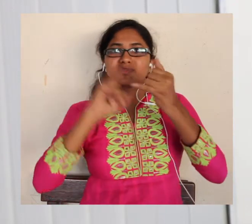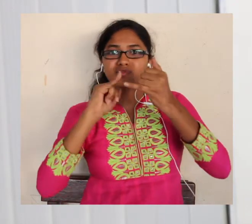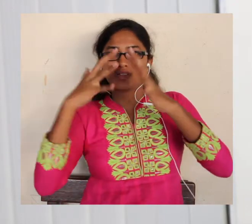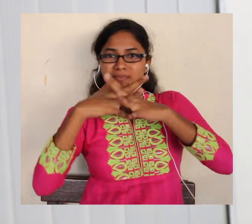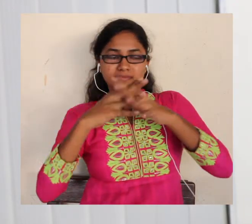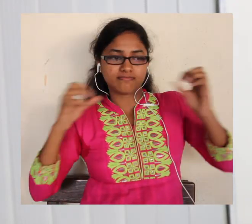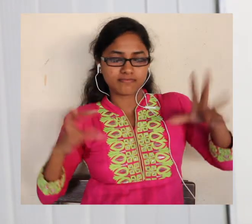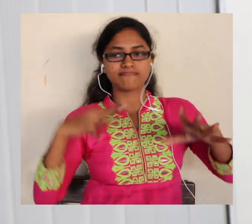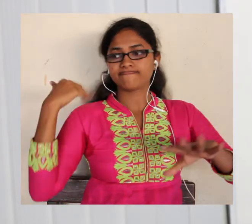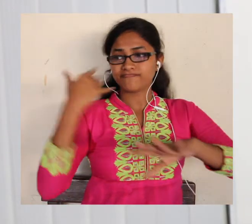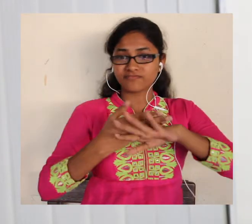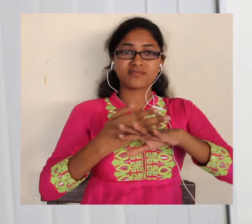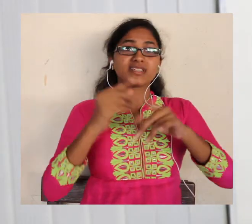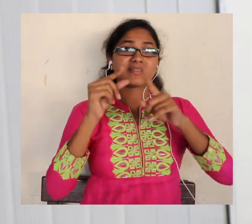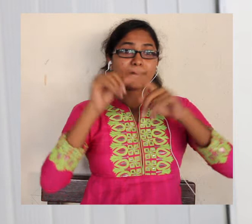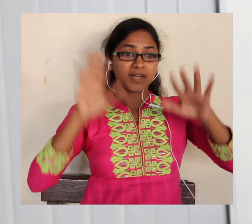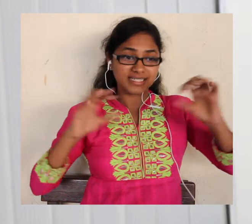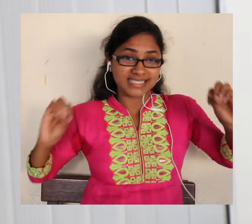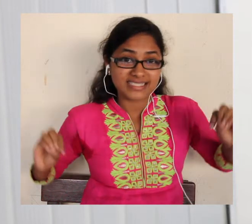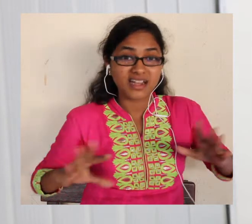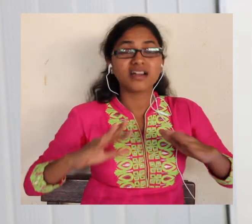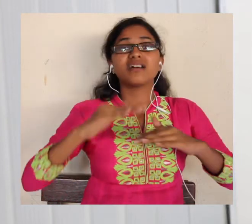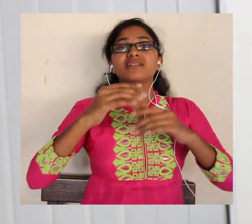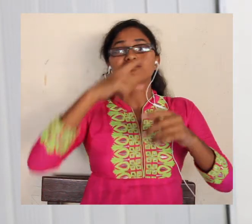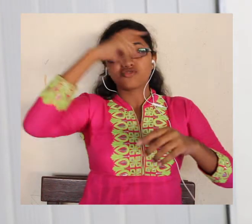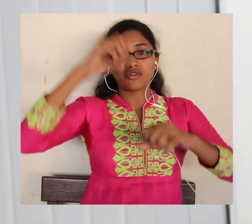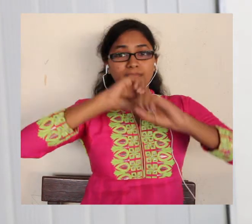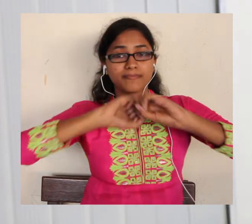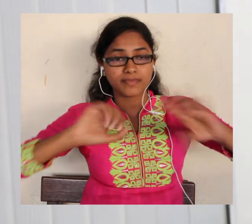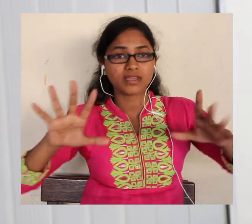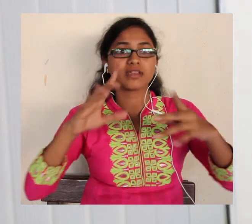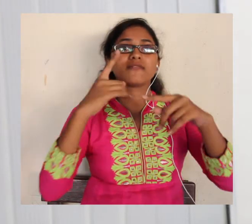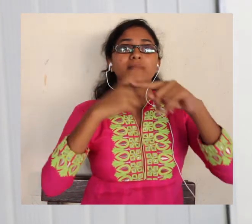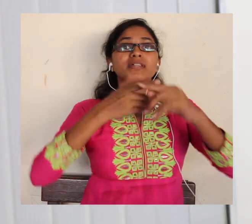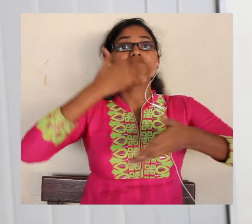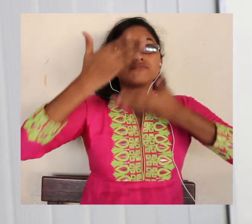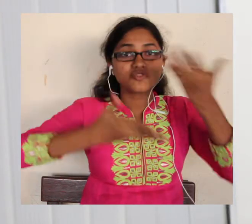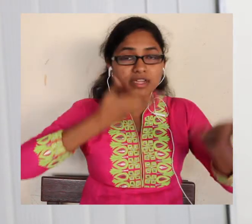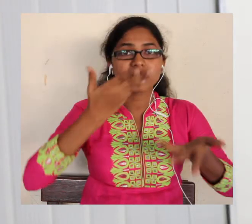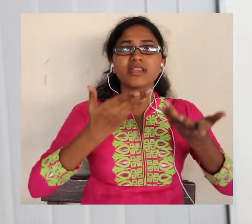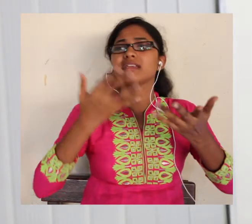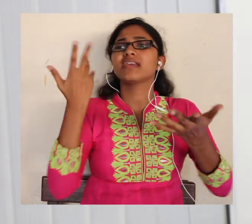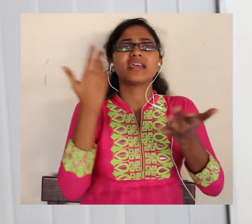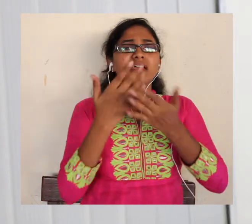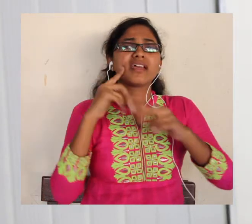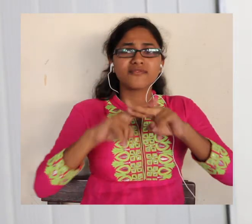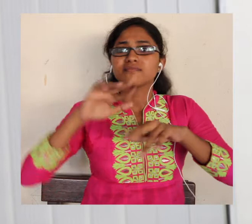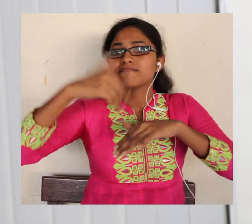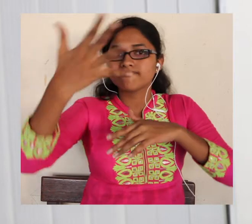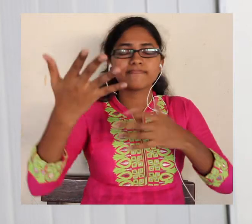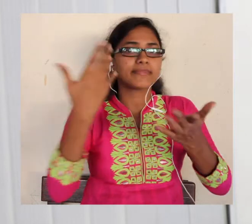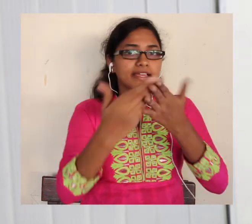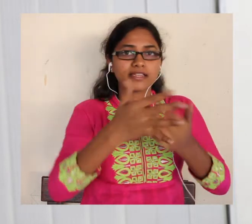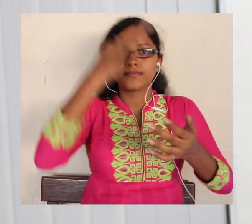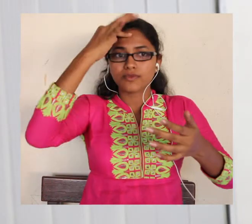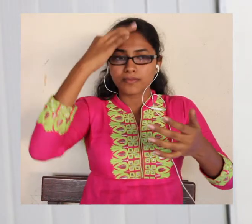recruitment to inducting them into the team. Even later on whenever there has been some grievances they have been involved in sorting this out.